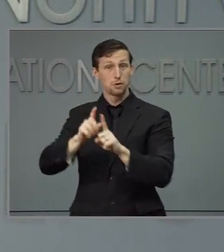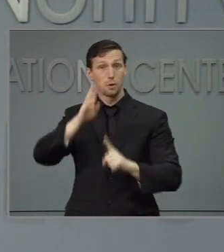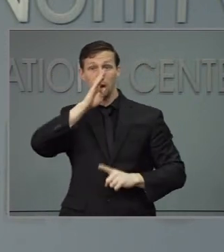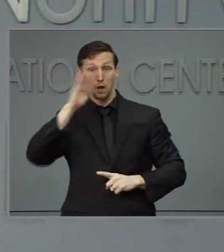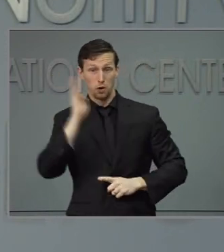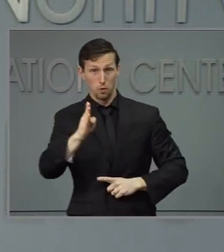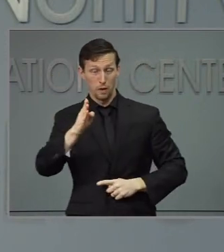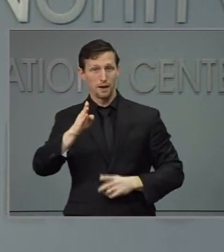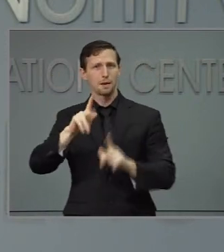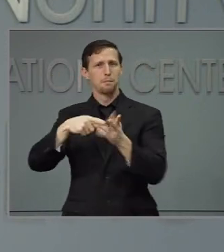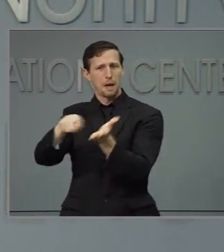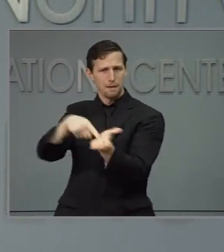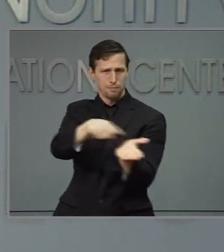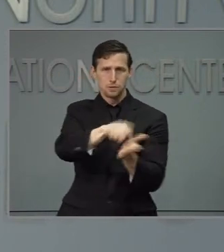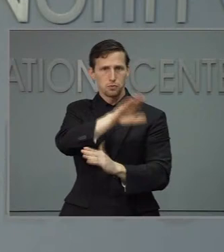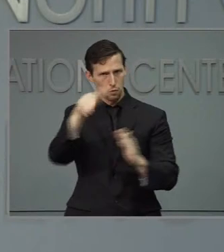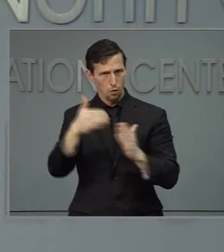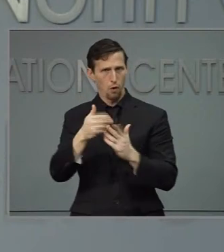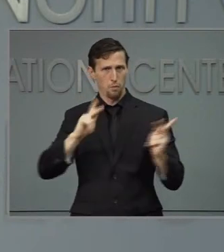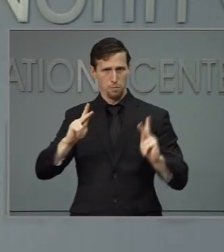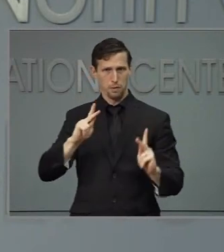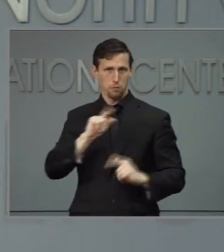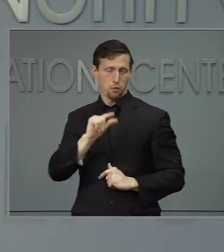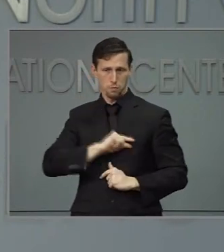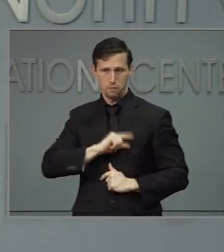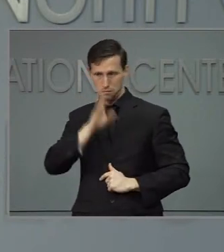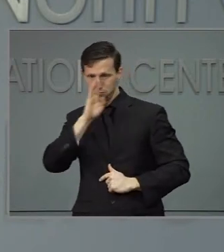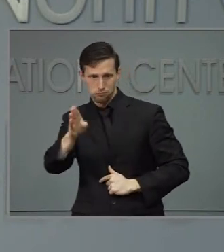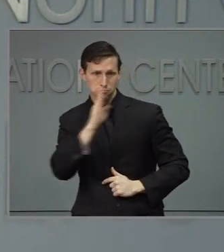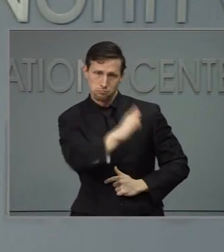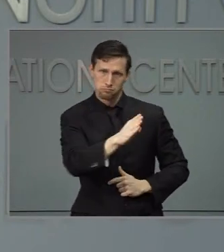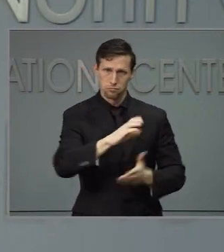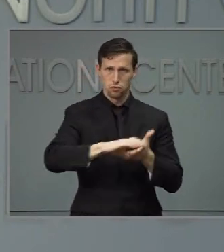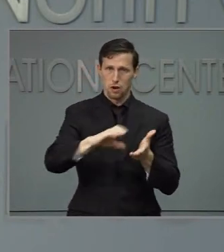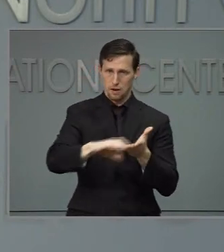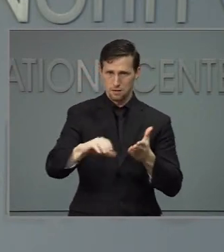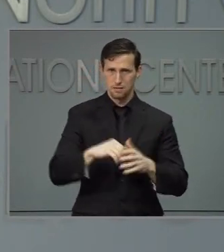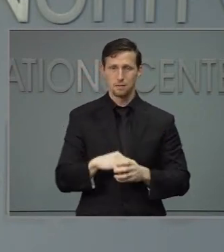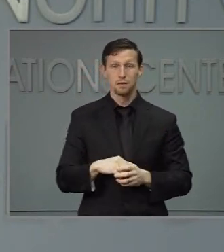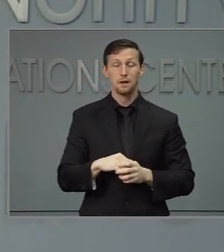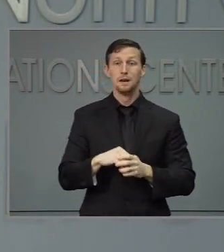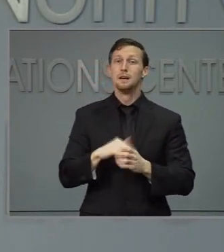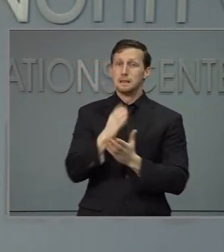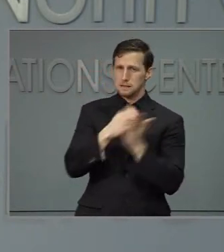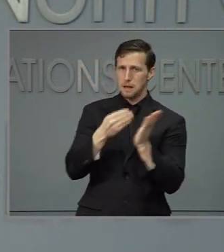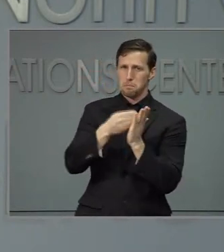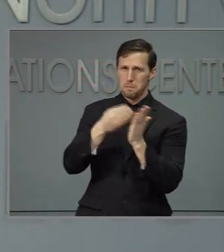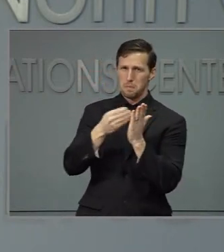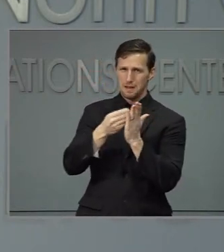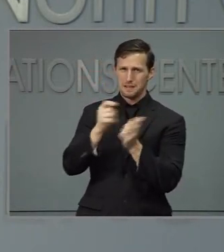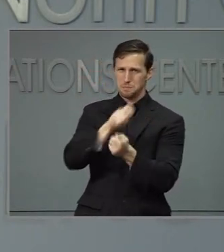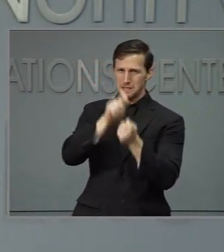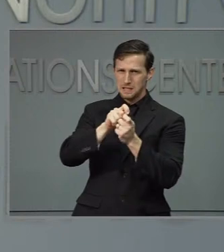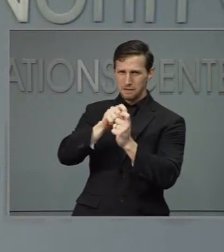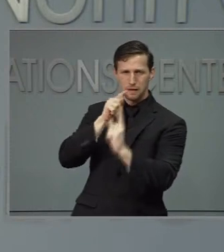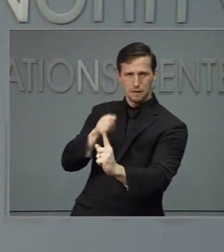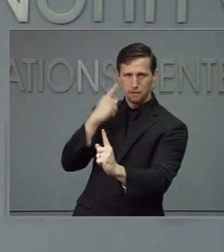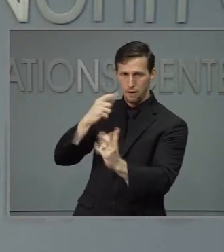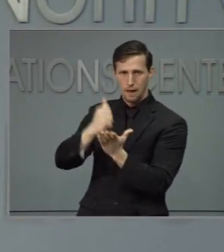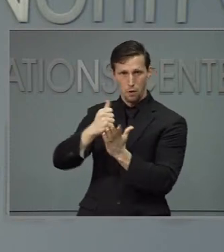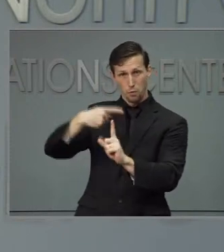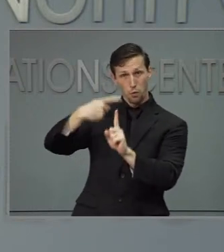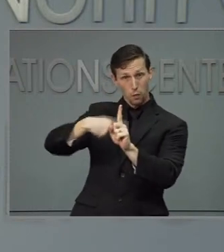also includes funding specifically for rental assistance, and we expect North Carolina to receive about $700 million